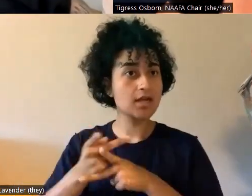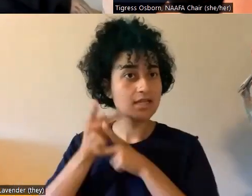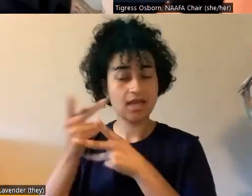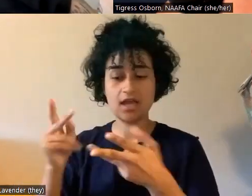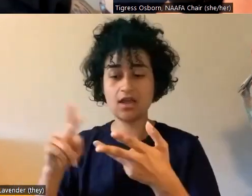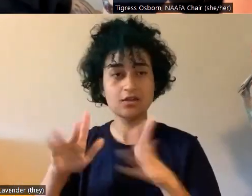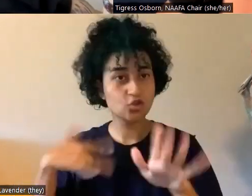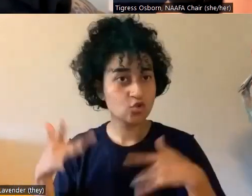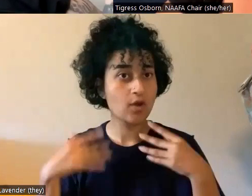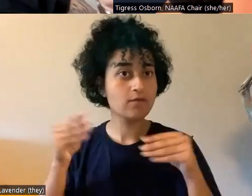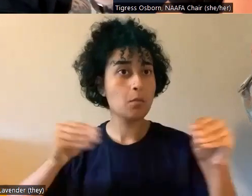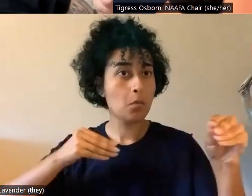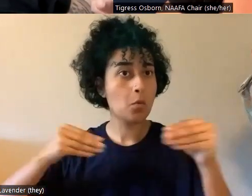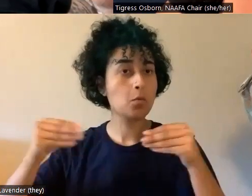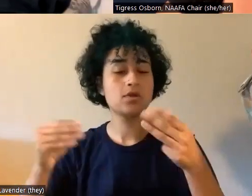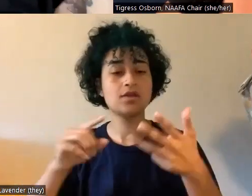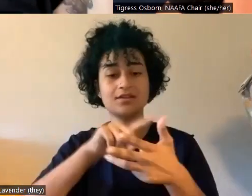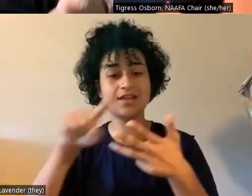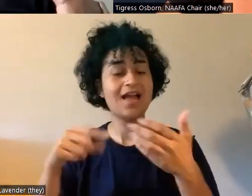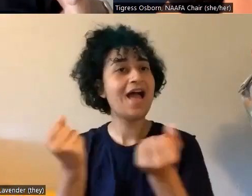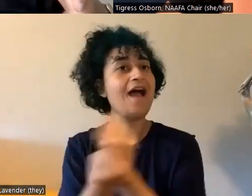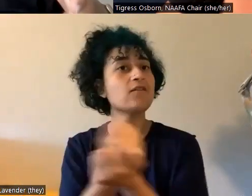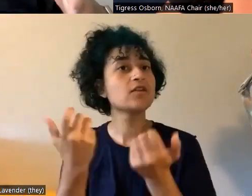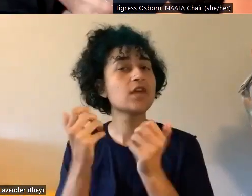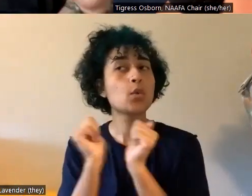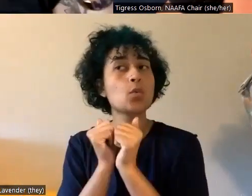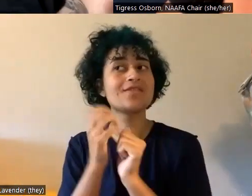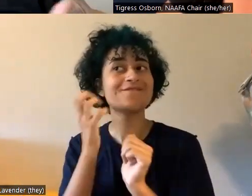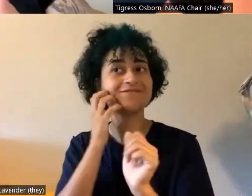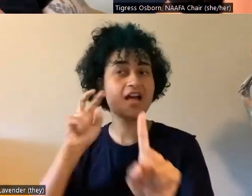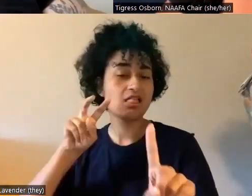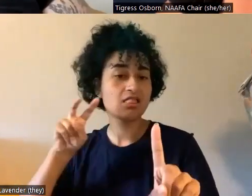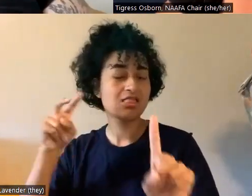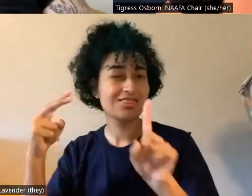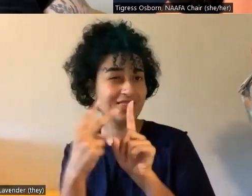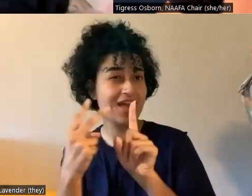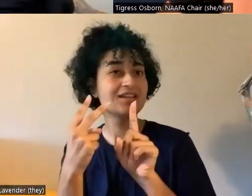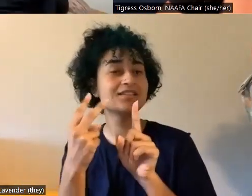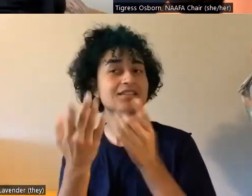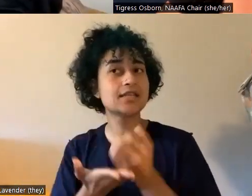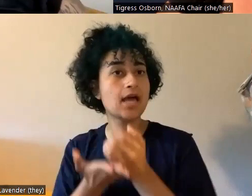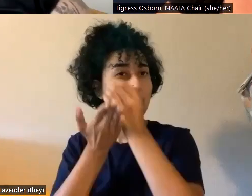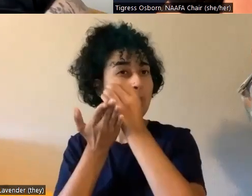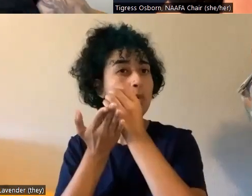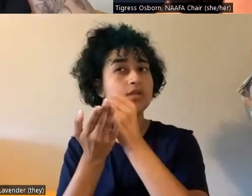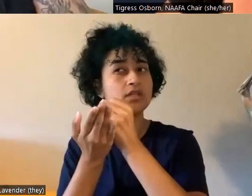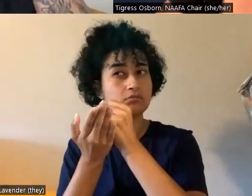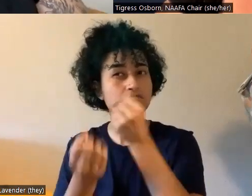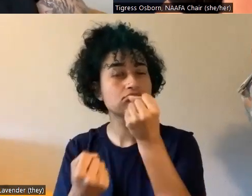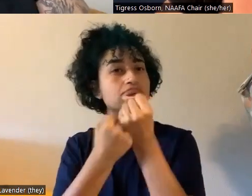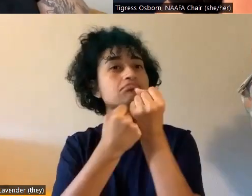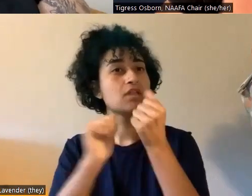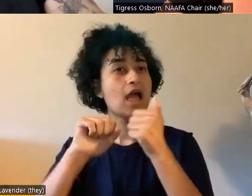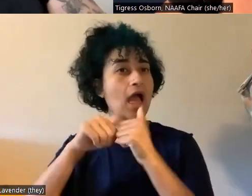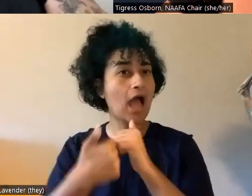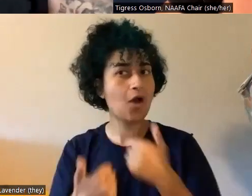with the fat lens and a fat sort of holding of how we live great,